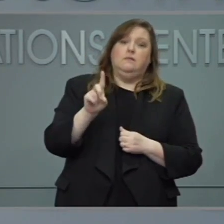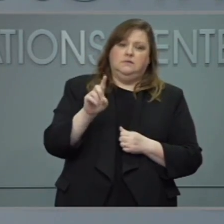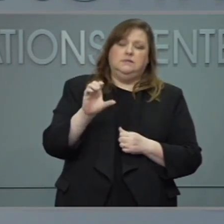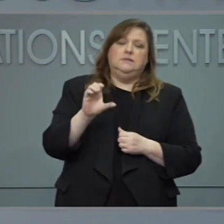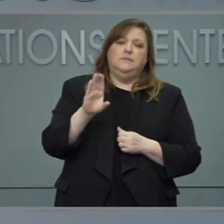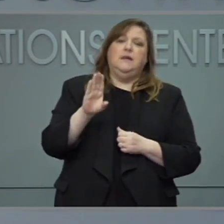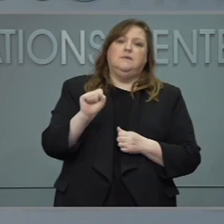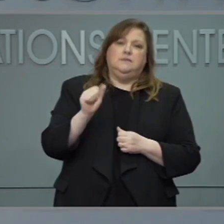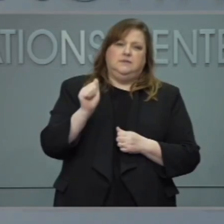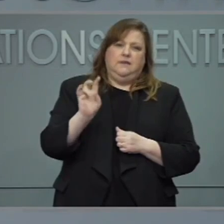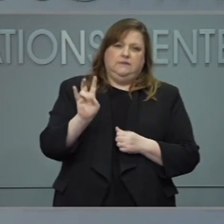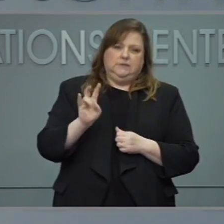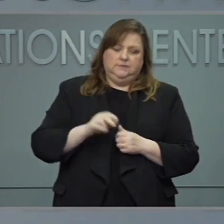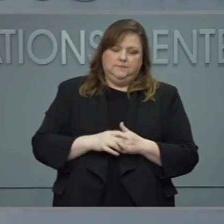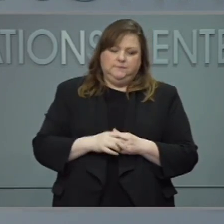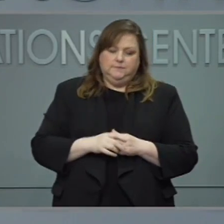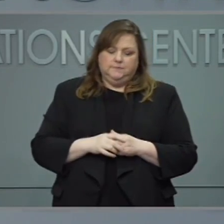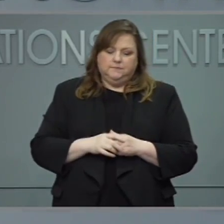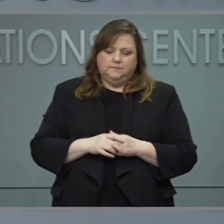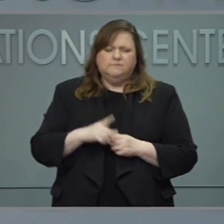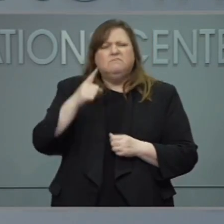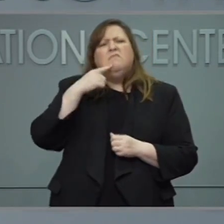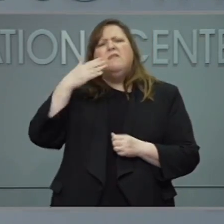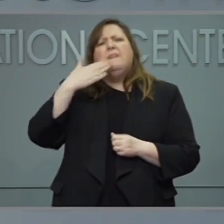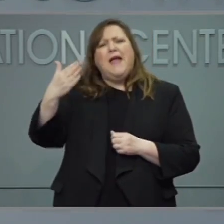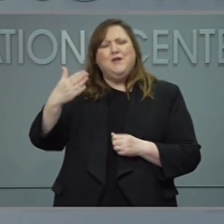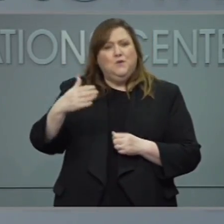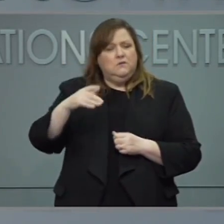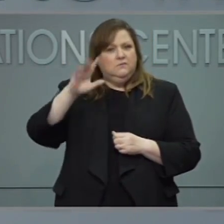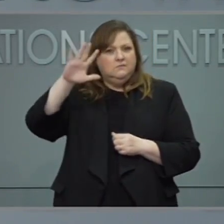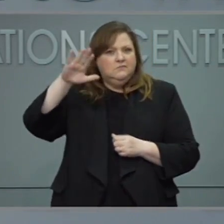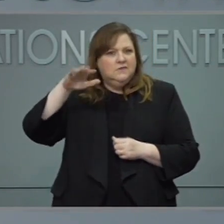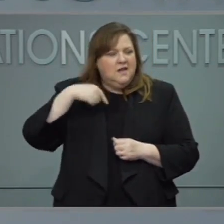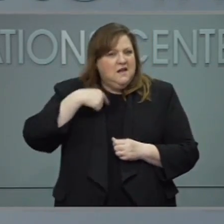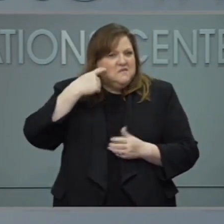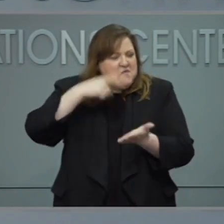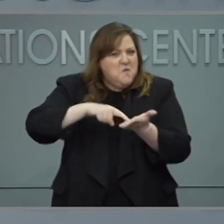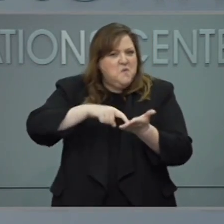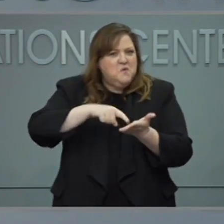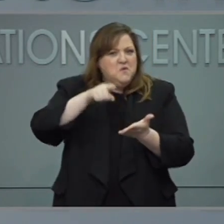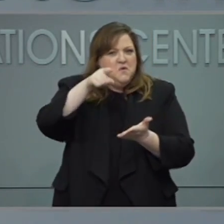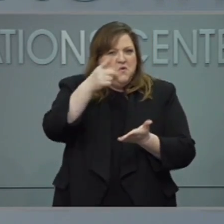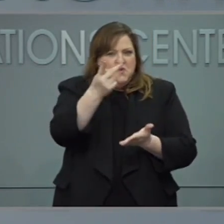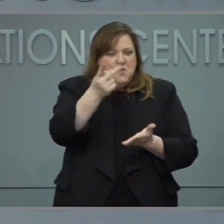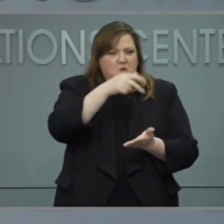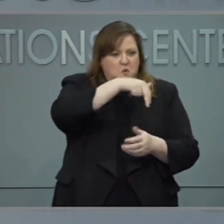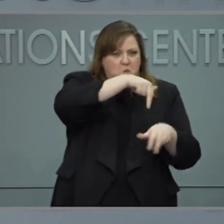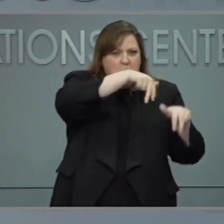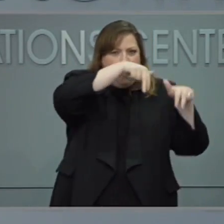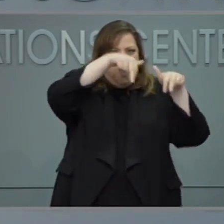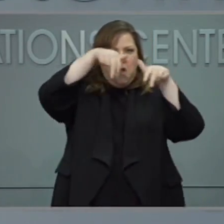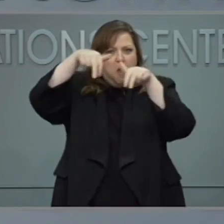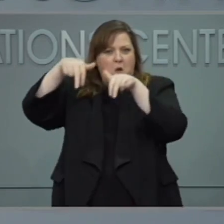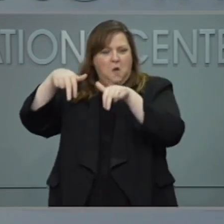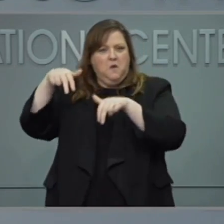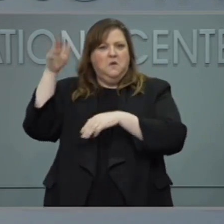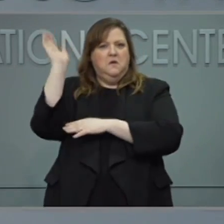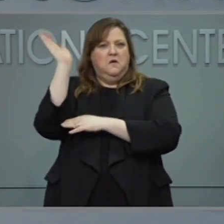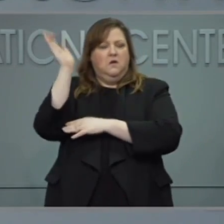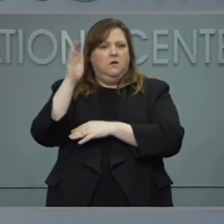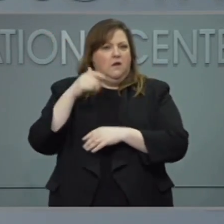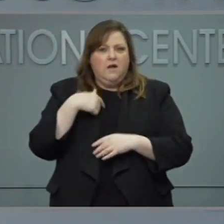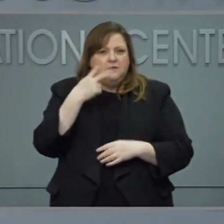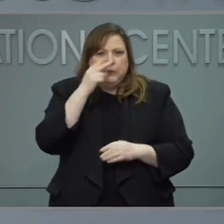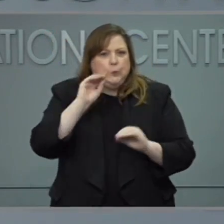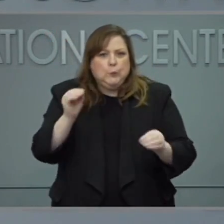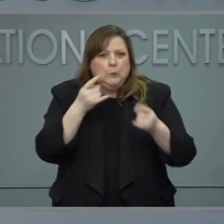Thank you. I think at the beginning of the press conference, I saw the two of you come in for the first time without a mask on as this began. Can you tell us what, personally, what